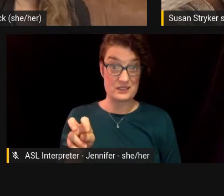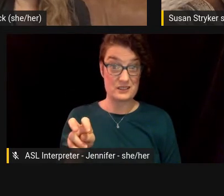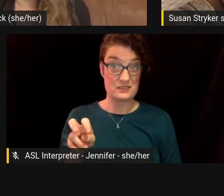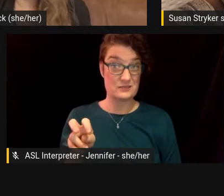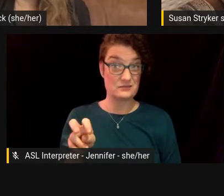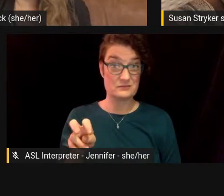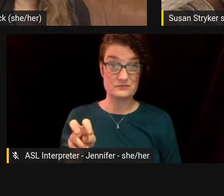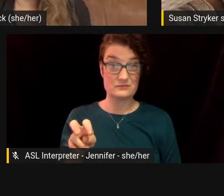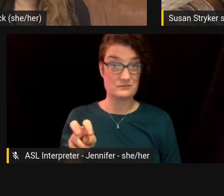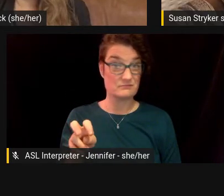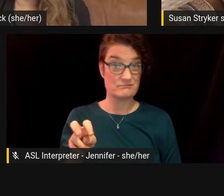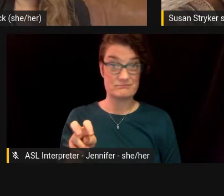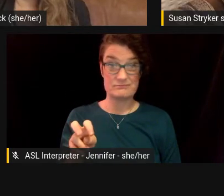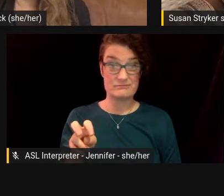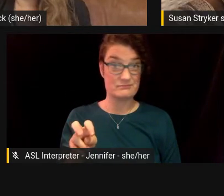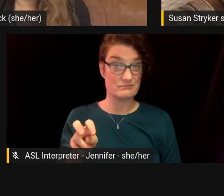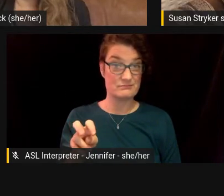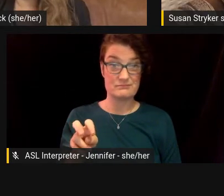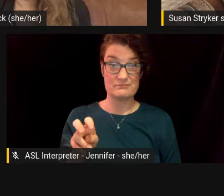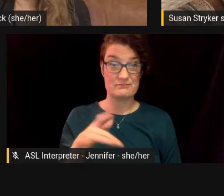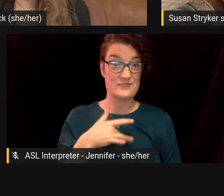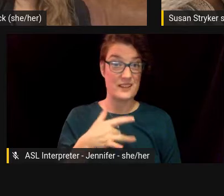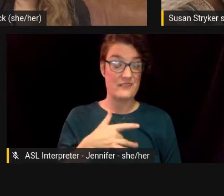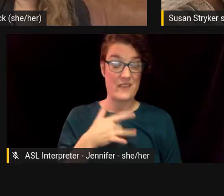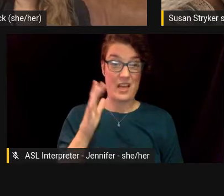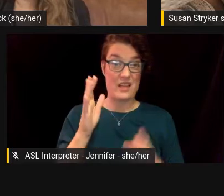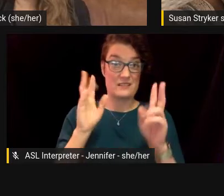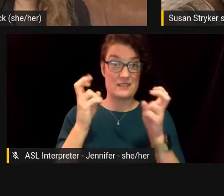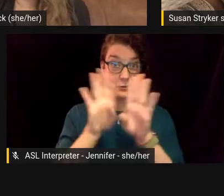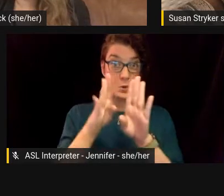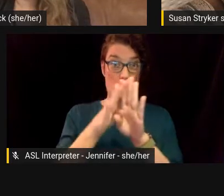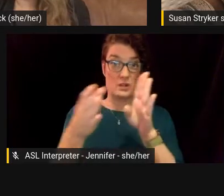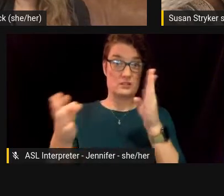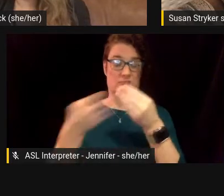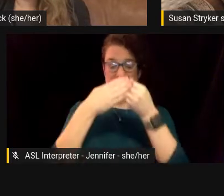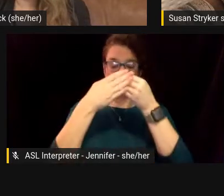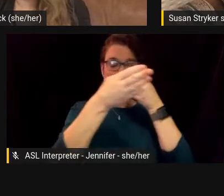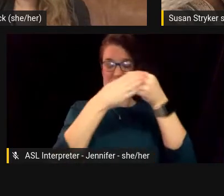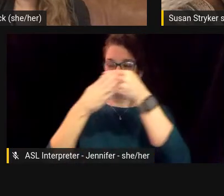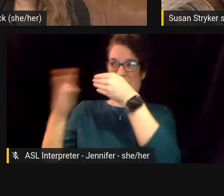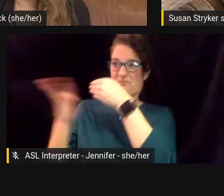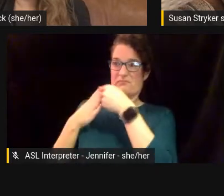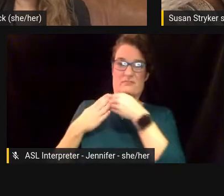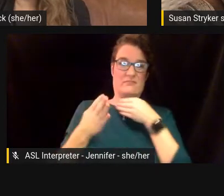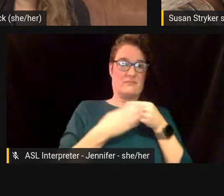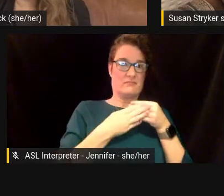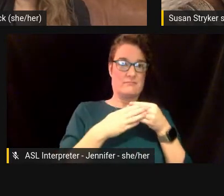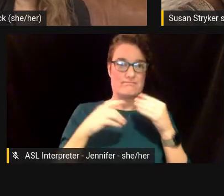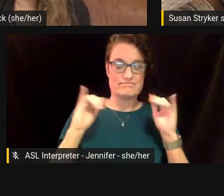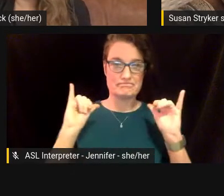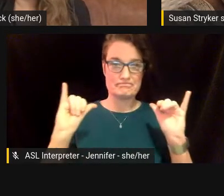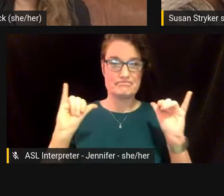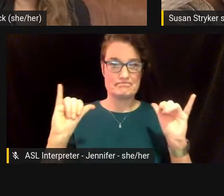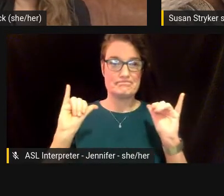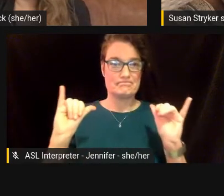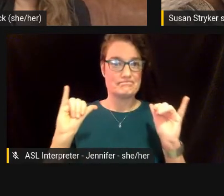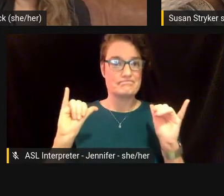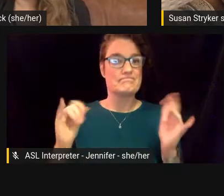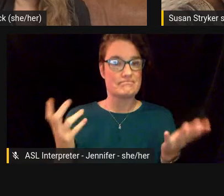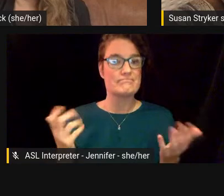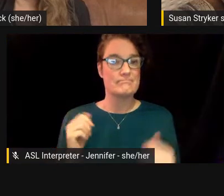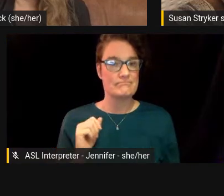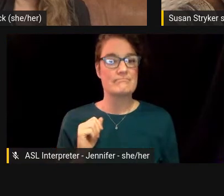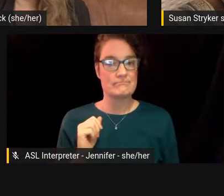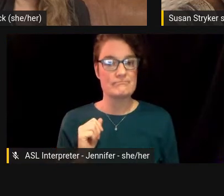it's just like, I just like felt those doors just slam in front of my face. And, um, you know, I,